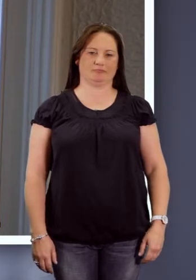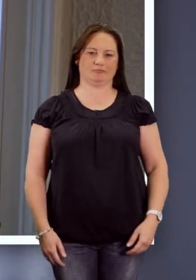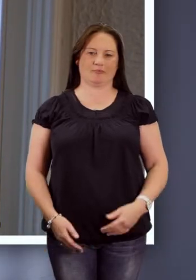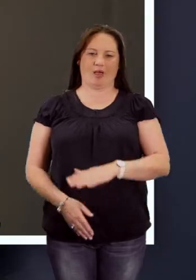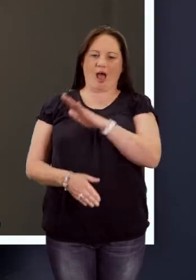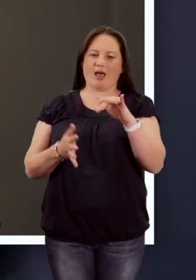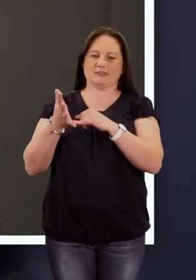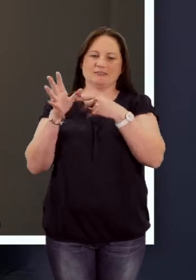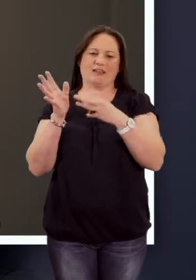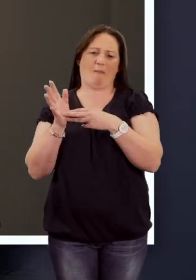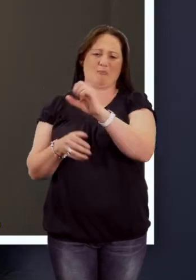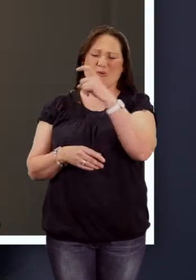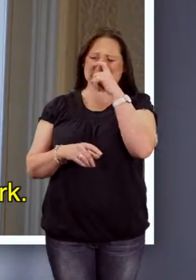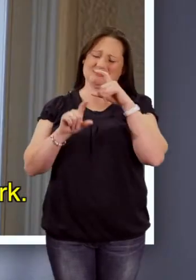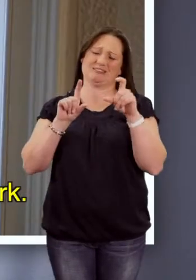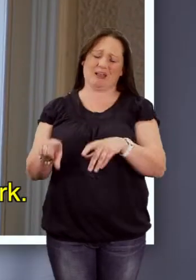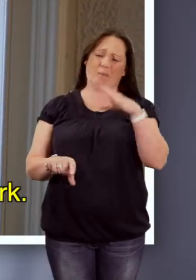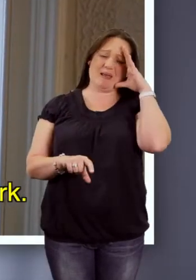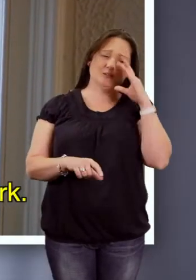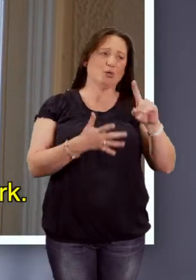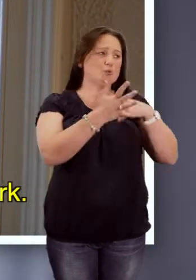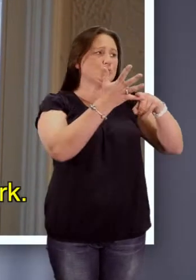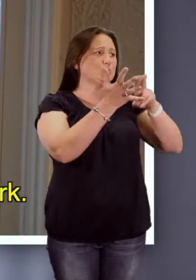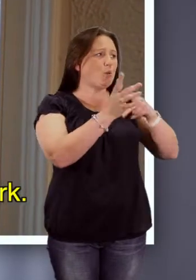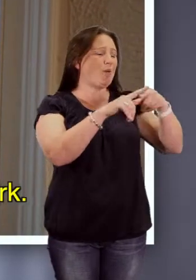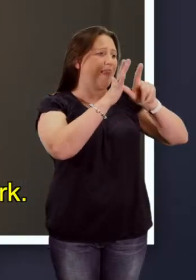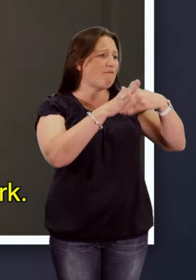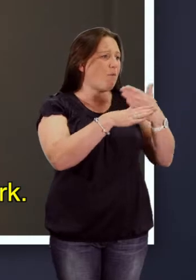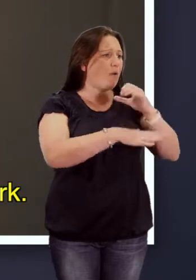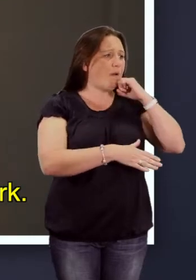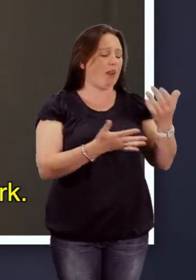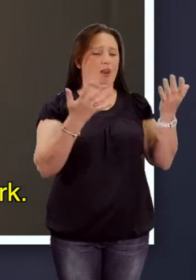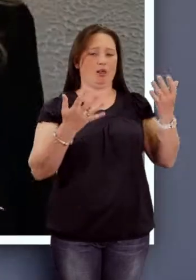Hi Sam love, your sister's still in her rope. June, you'll be late for work!